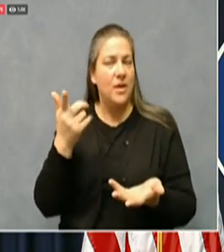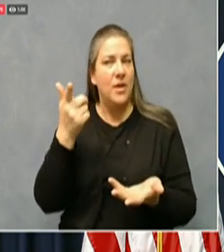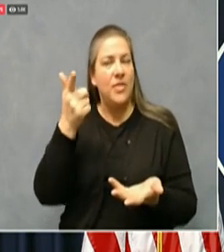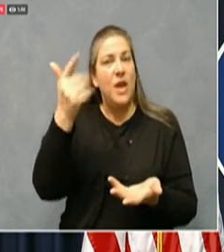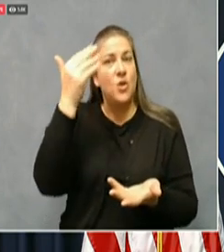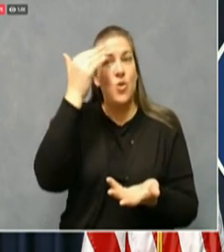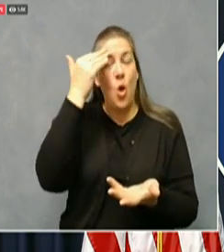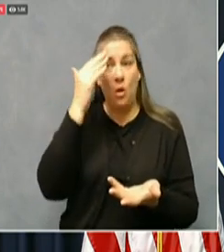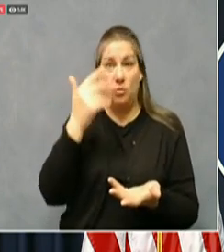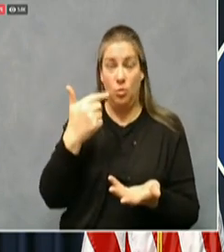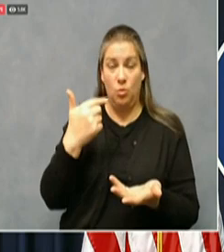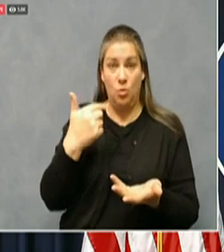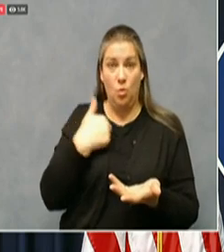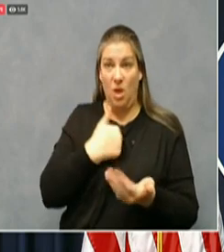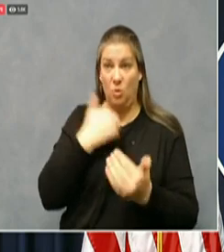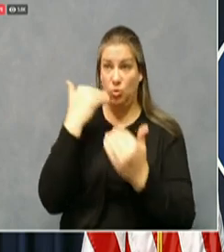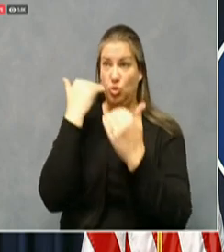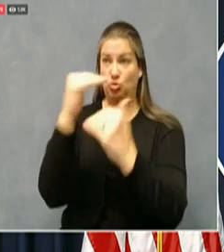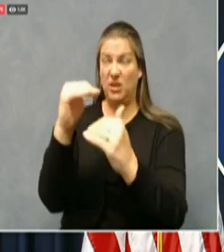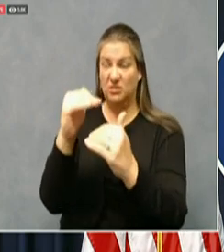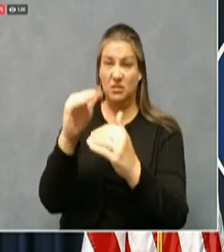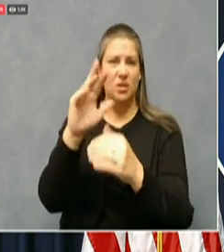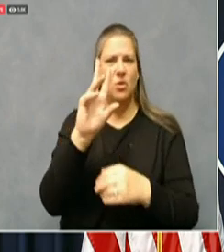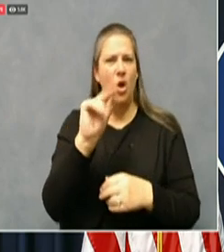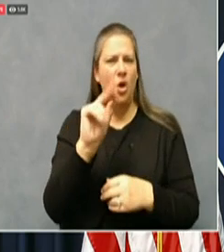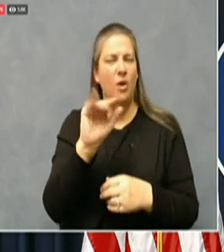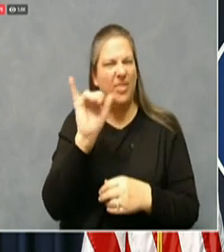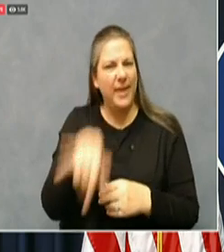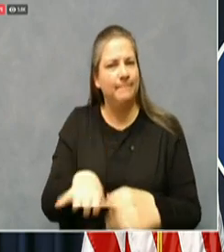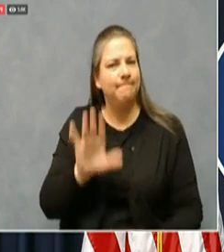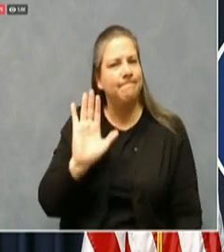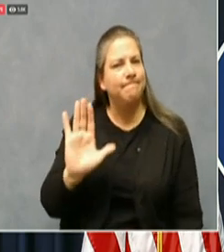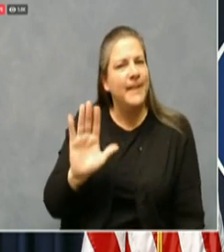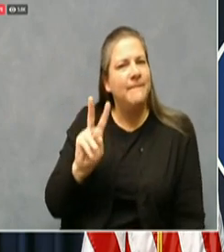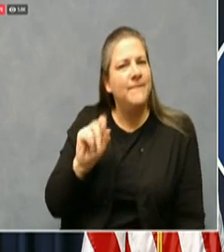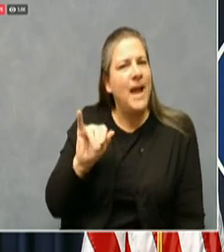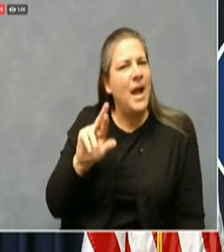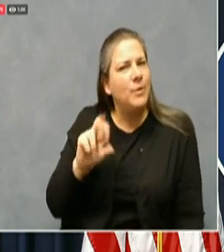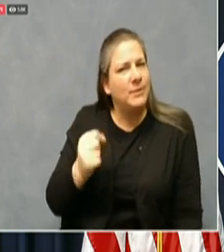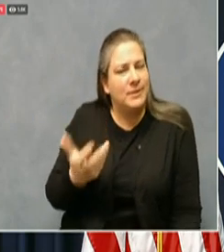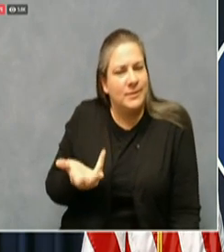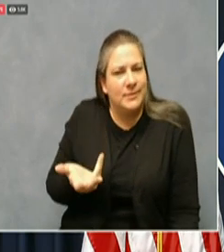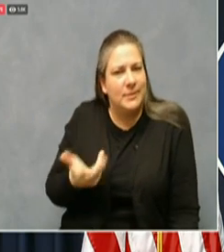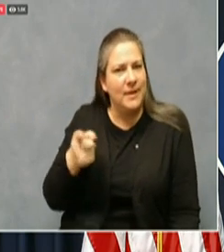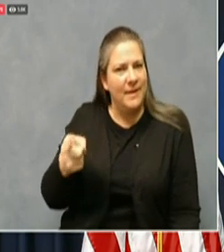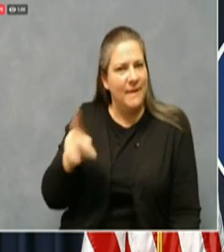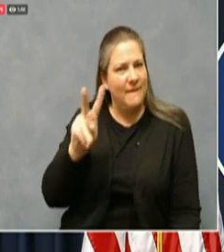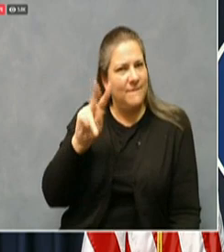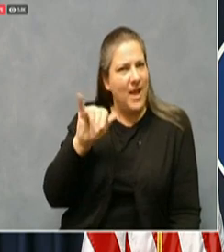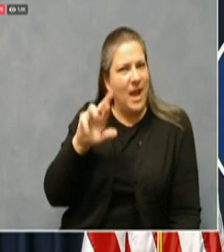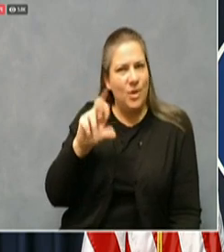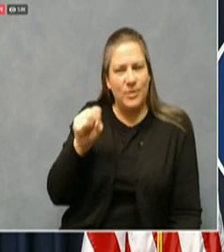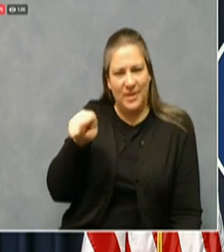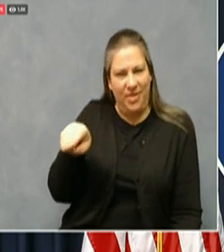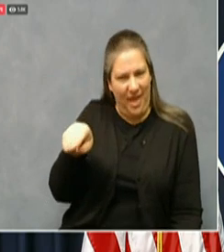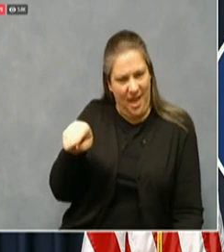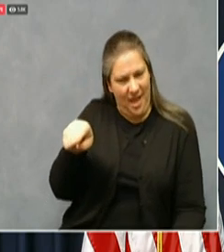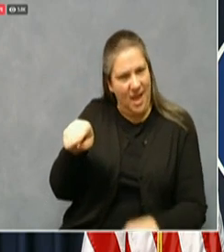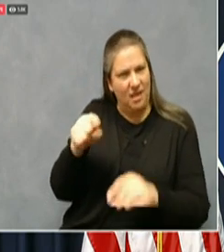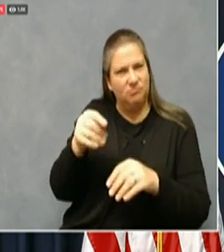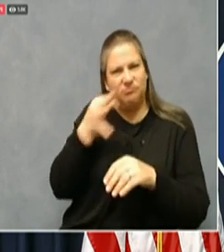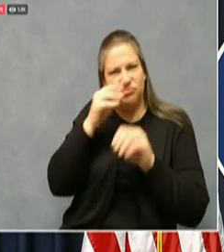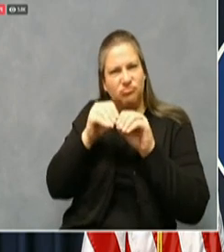how it spreads. And so it takes uneven sacrifice that, again, isn't fair.